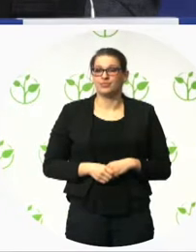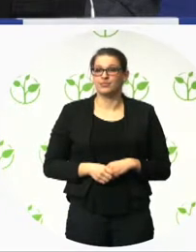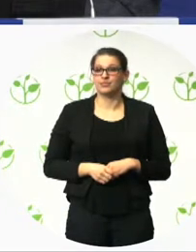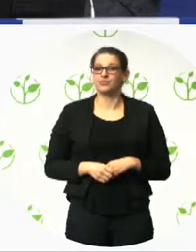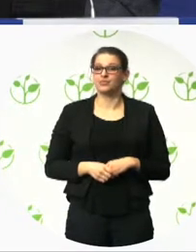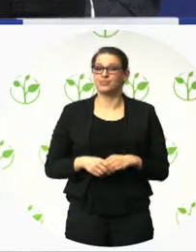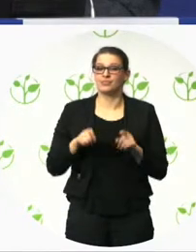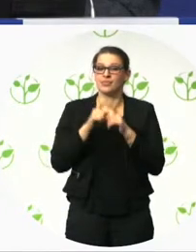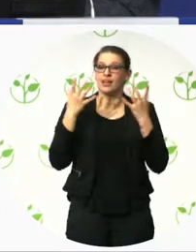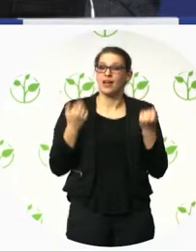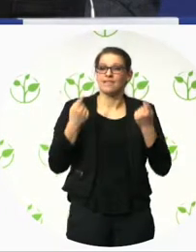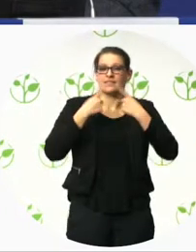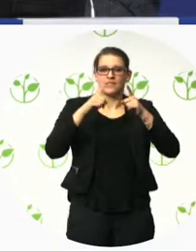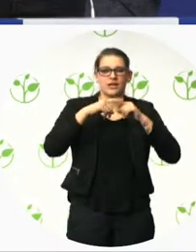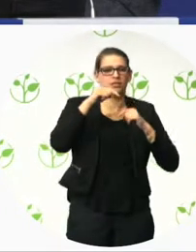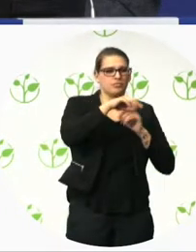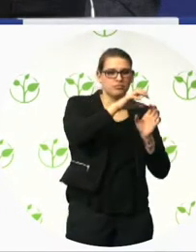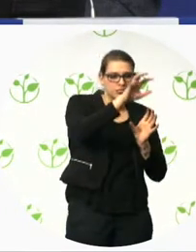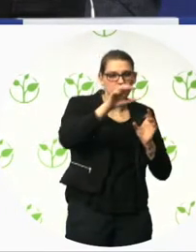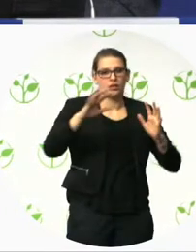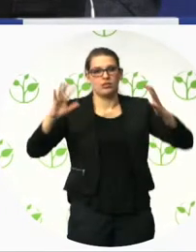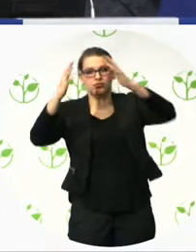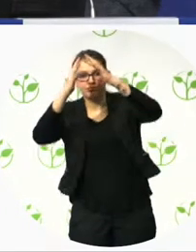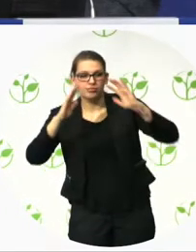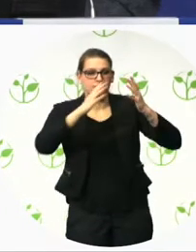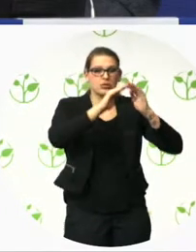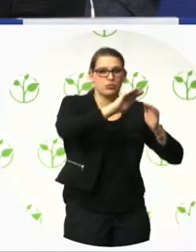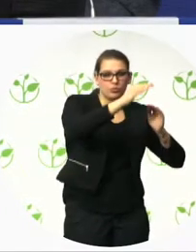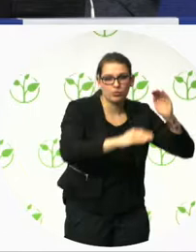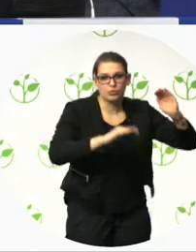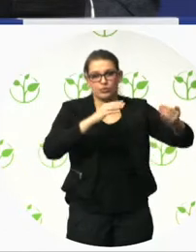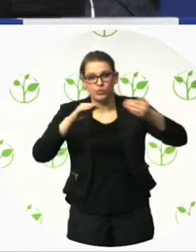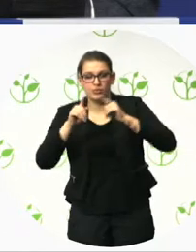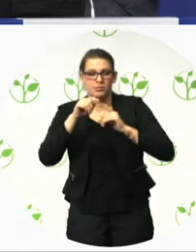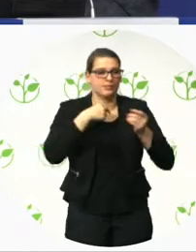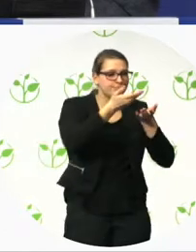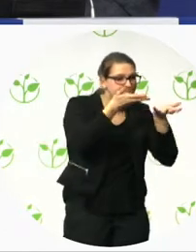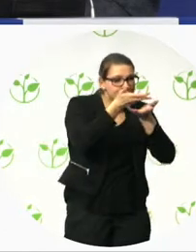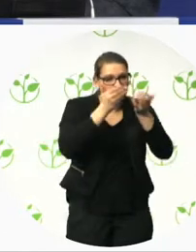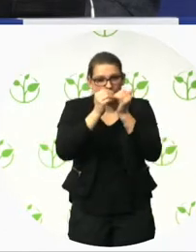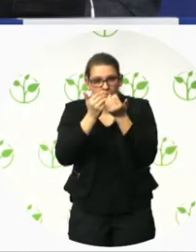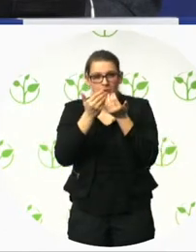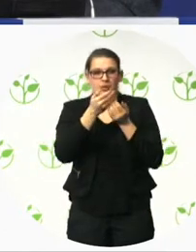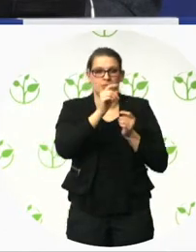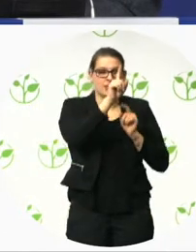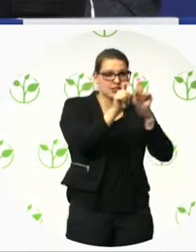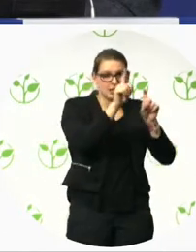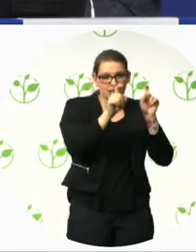to the paths. From the different disciplines, I can mention public health,